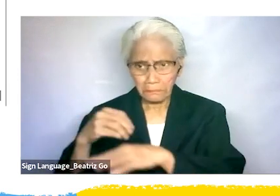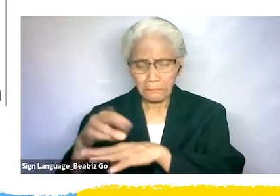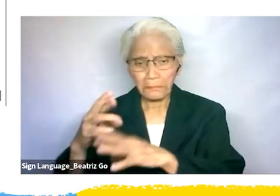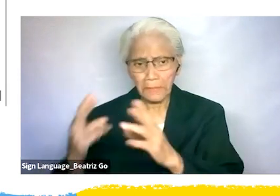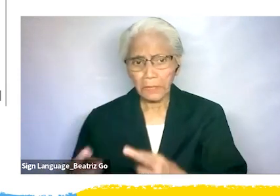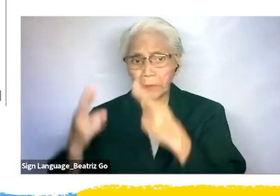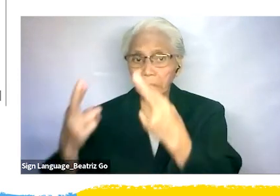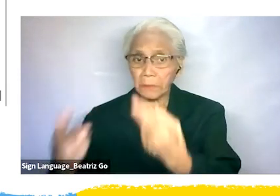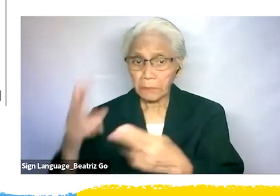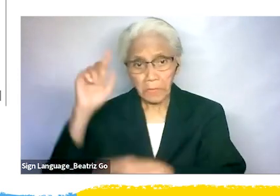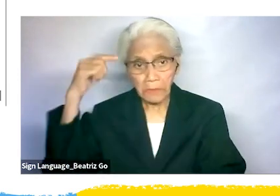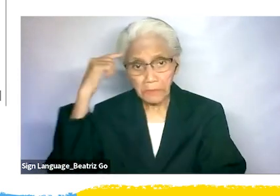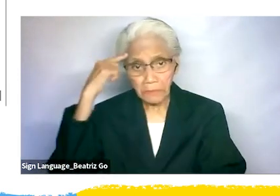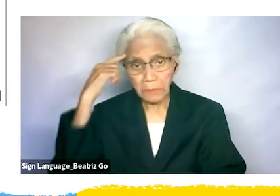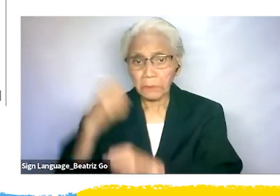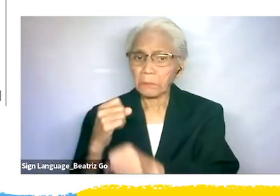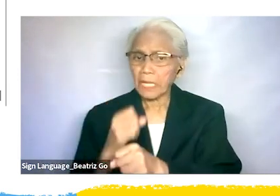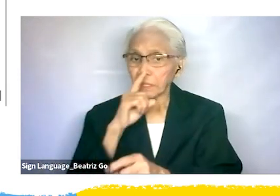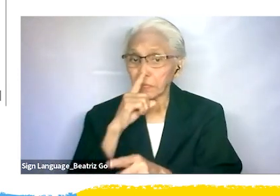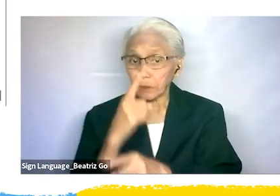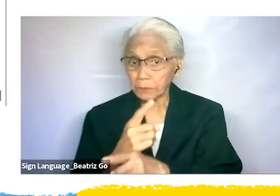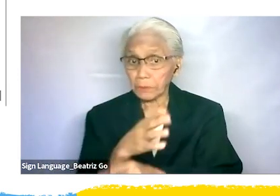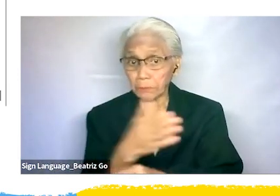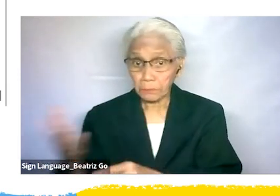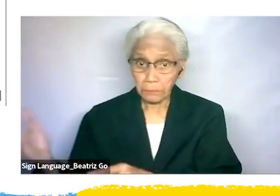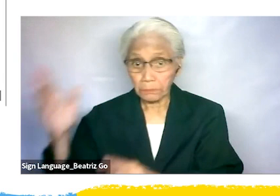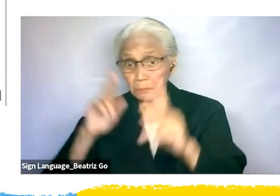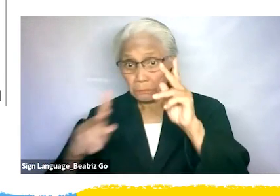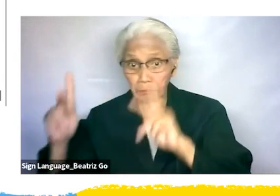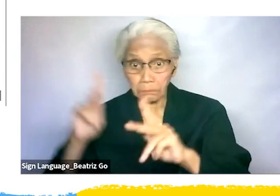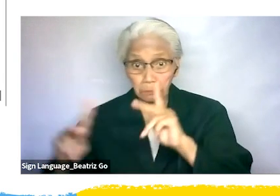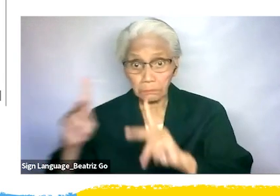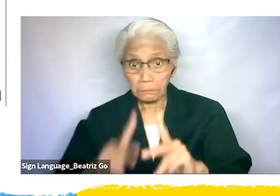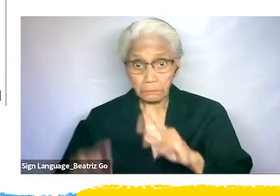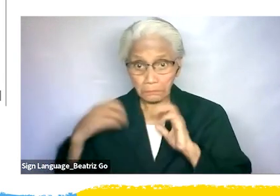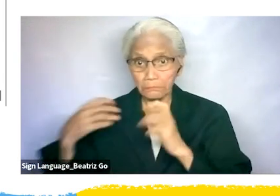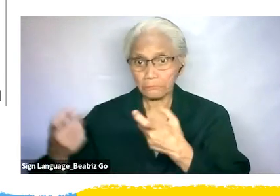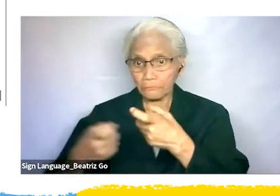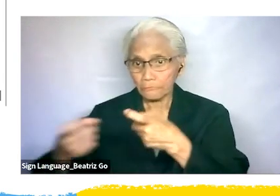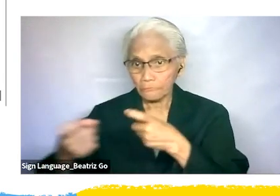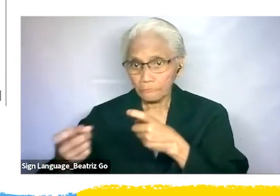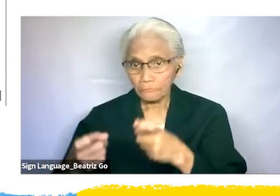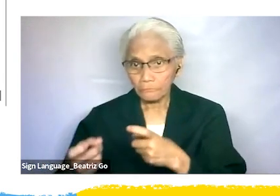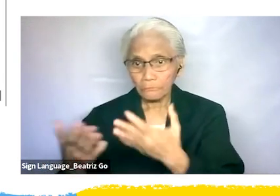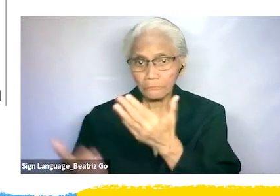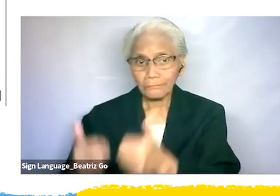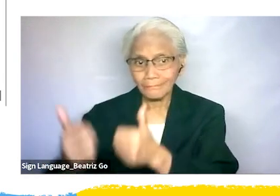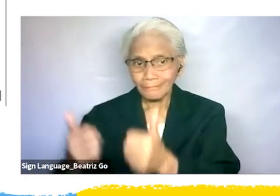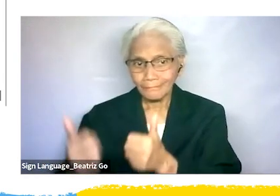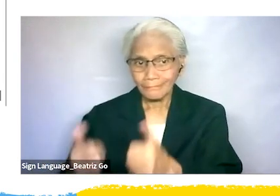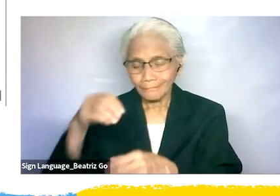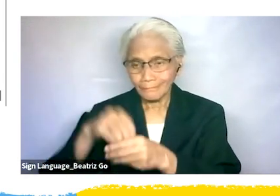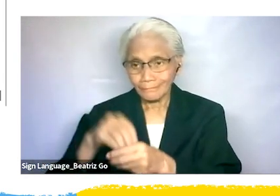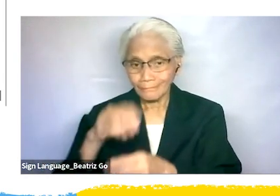government to ensure that control tactics and consistent with international norms and